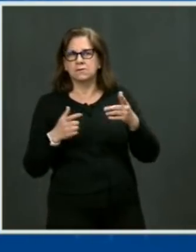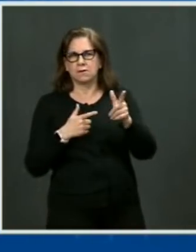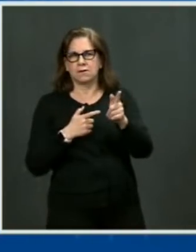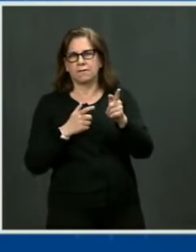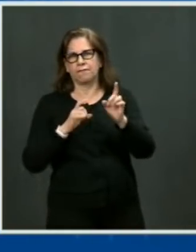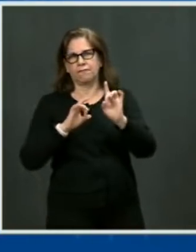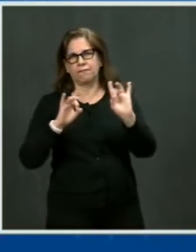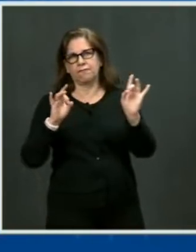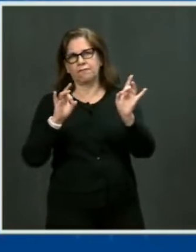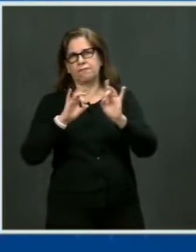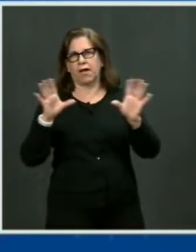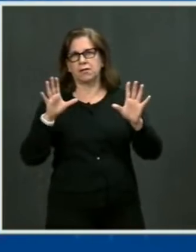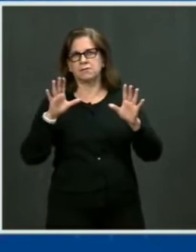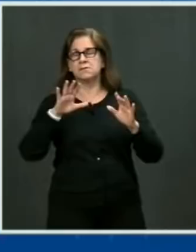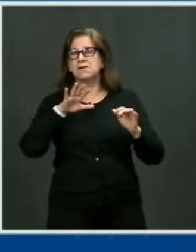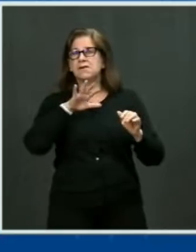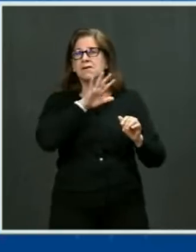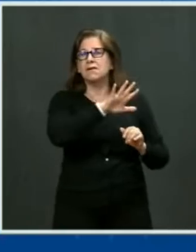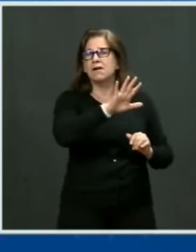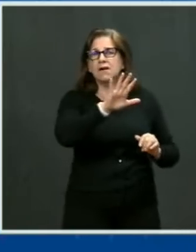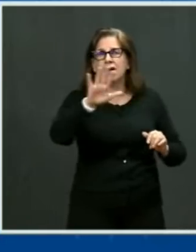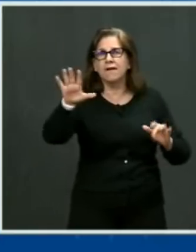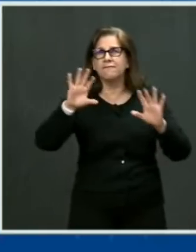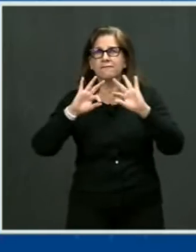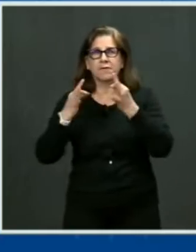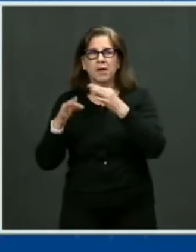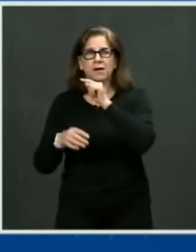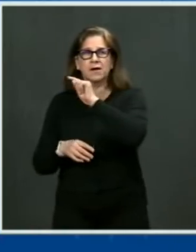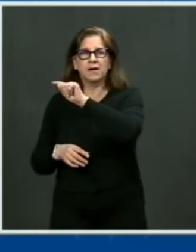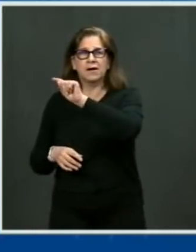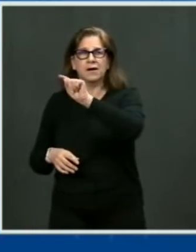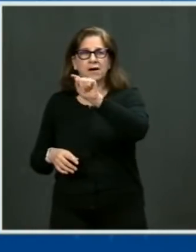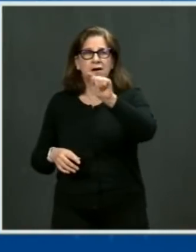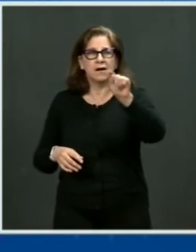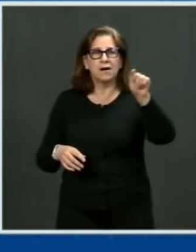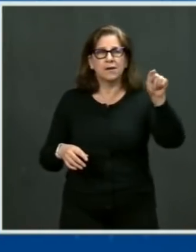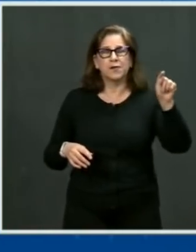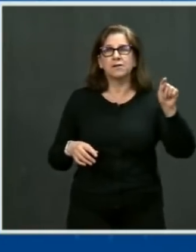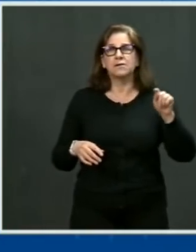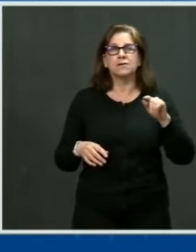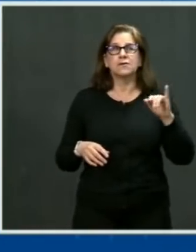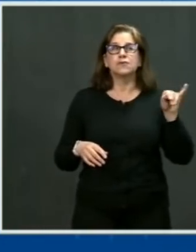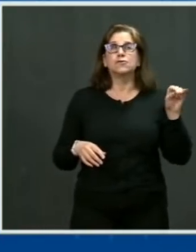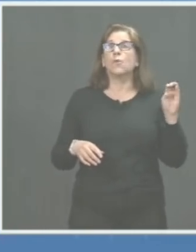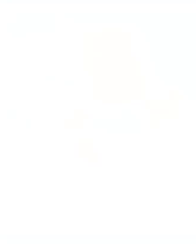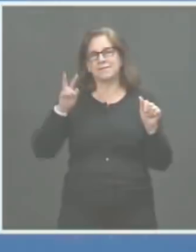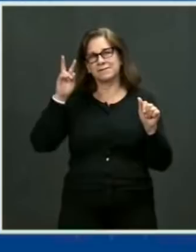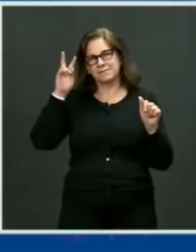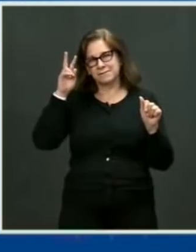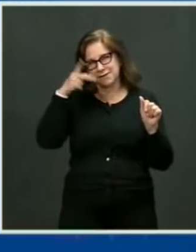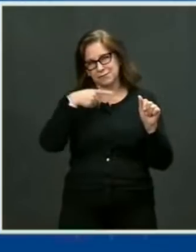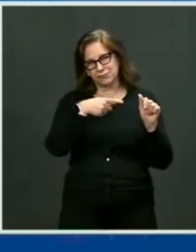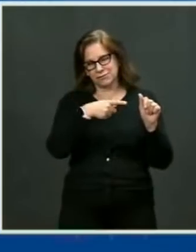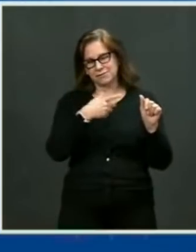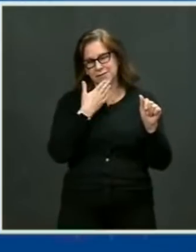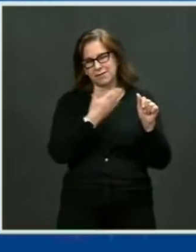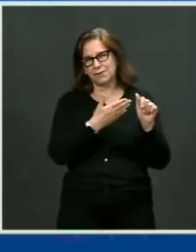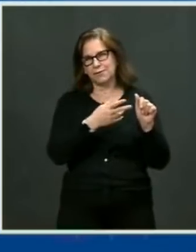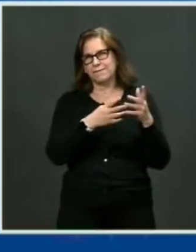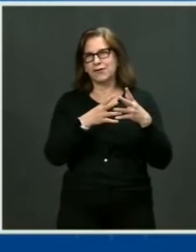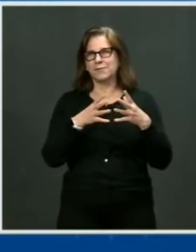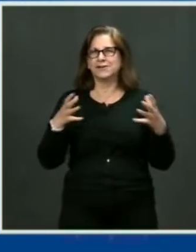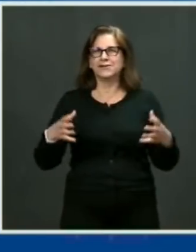for all of us, that he will never, ever give up on this fight. You know, we're